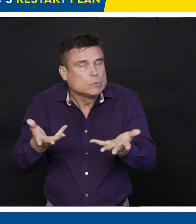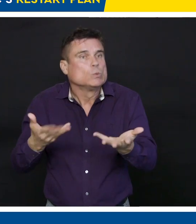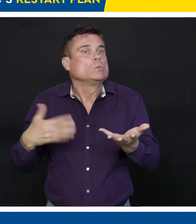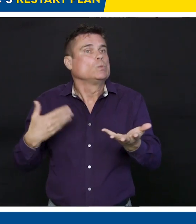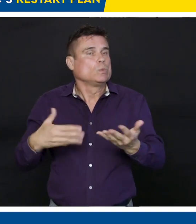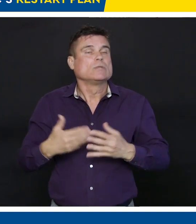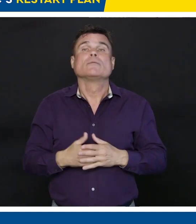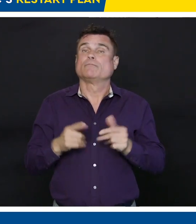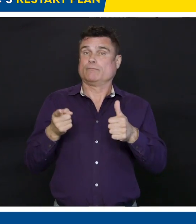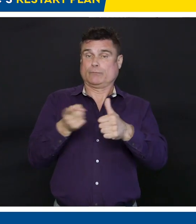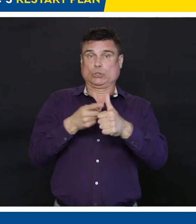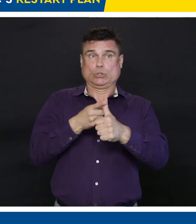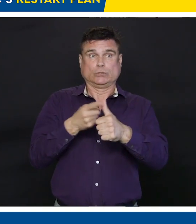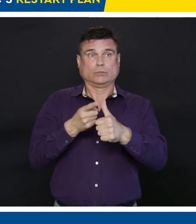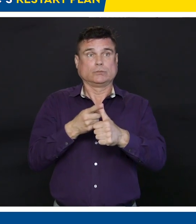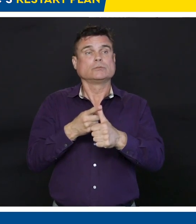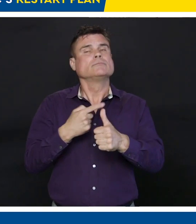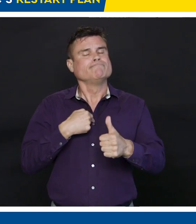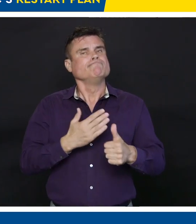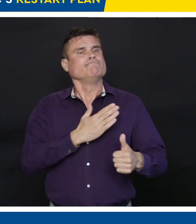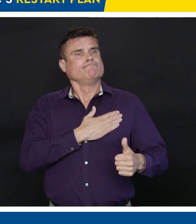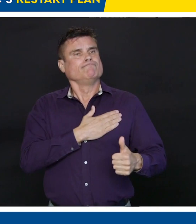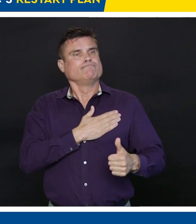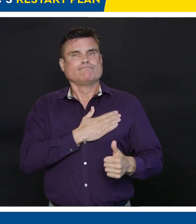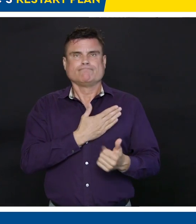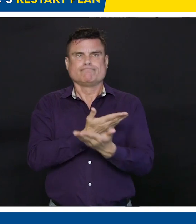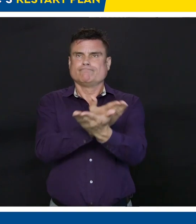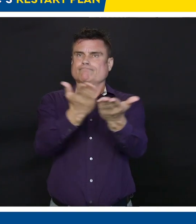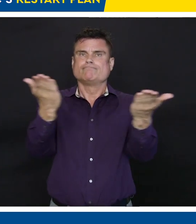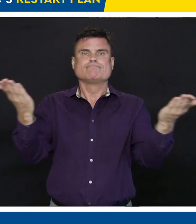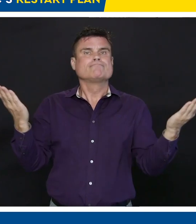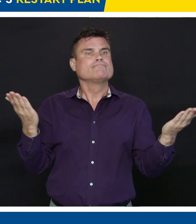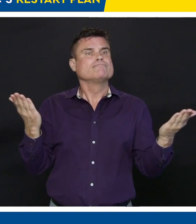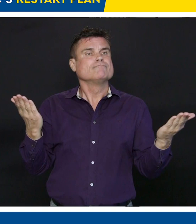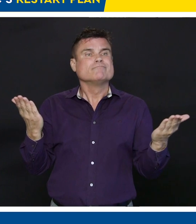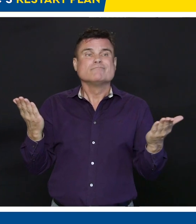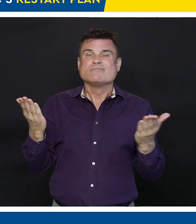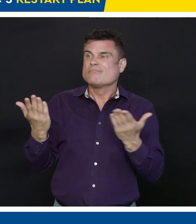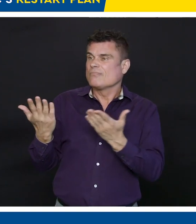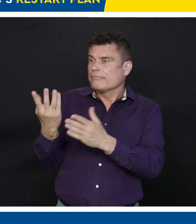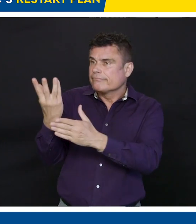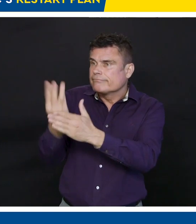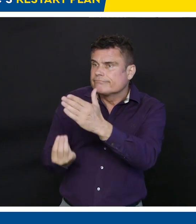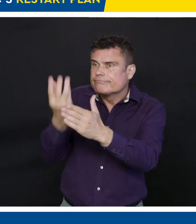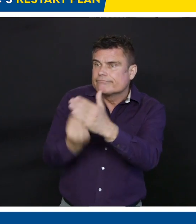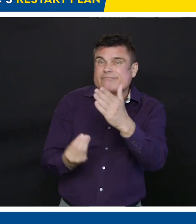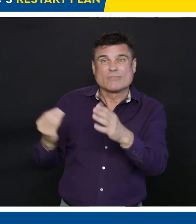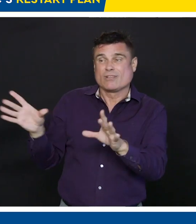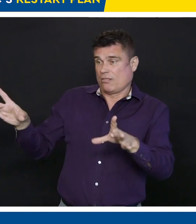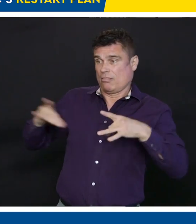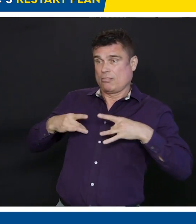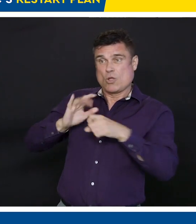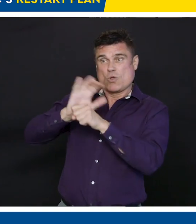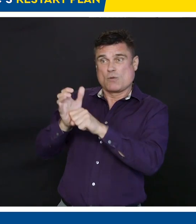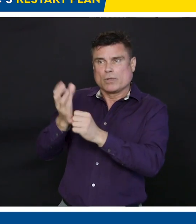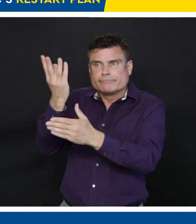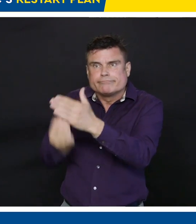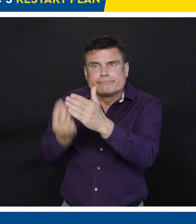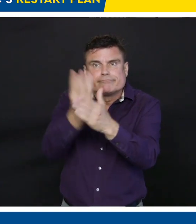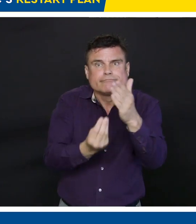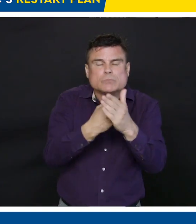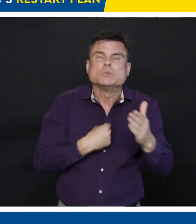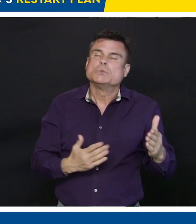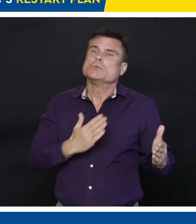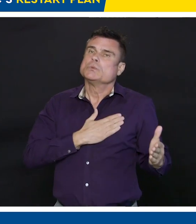Grandparents, parents, siblings, loved ones, people who died oftentimes without the comfort of their loved ones, but